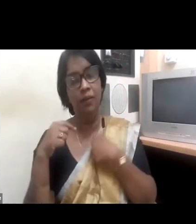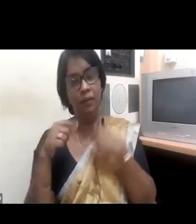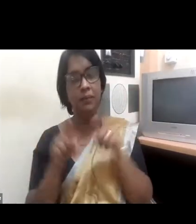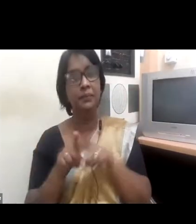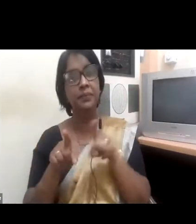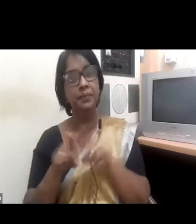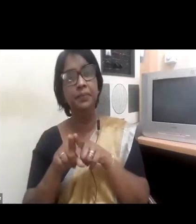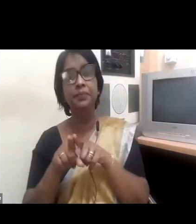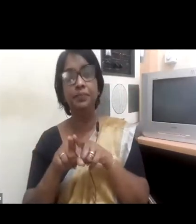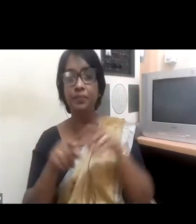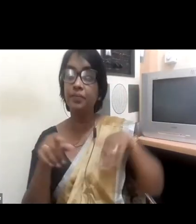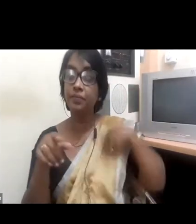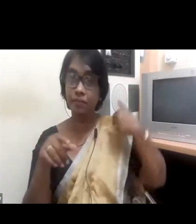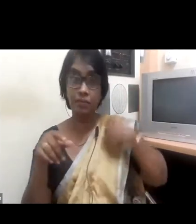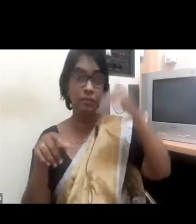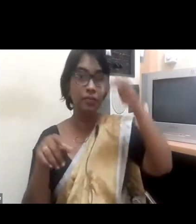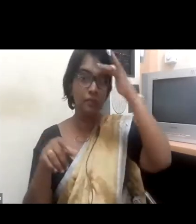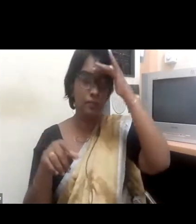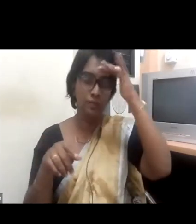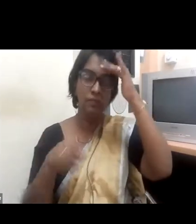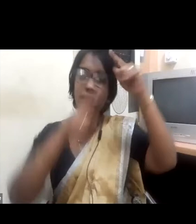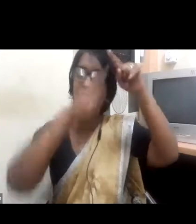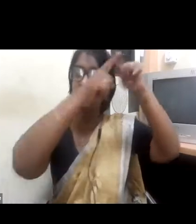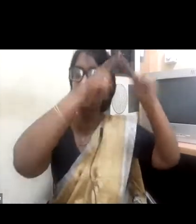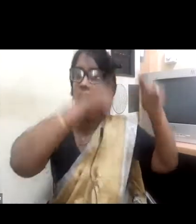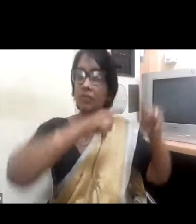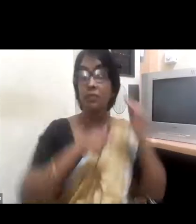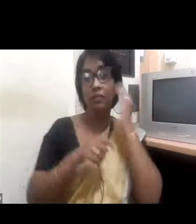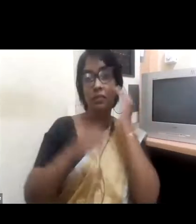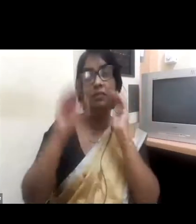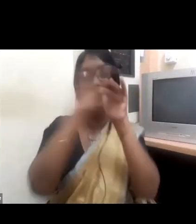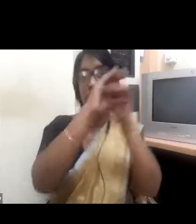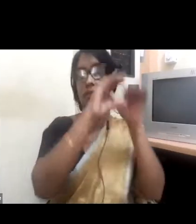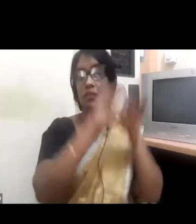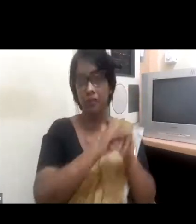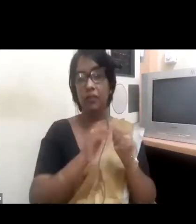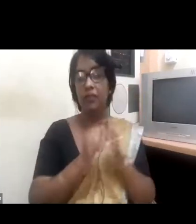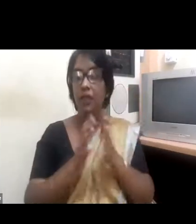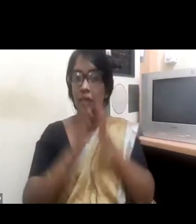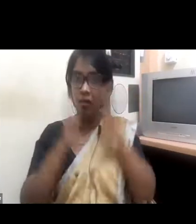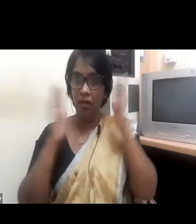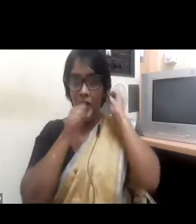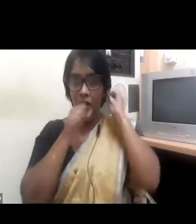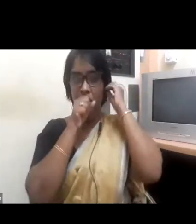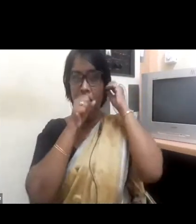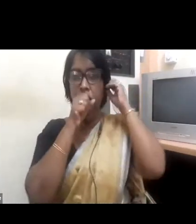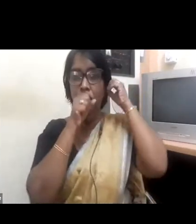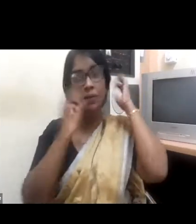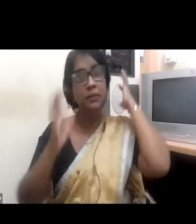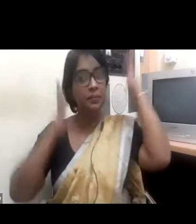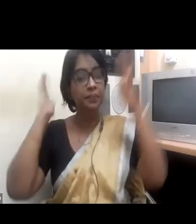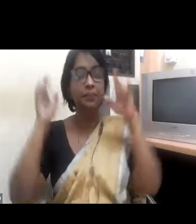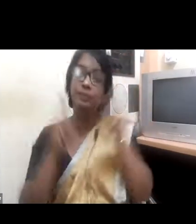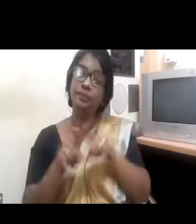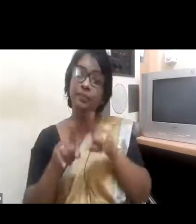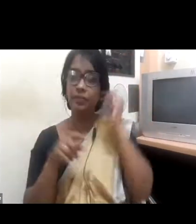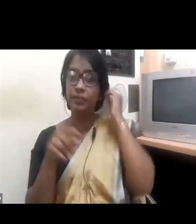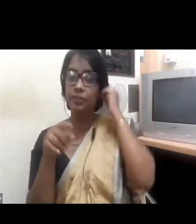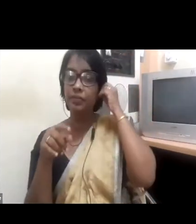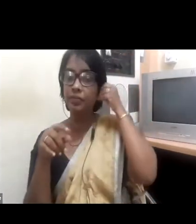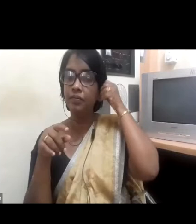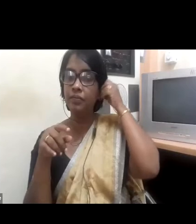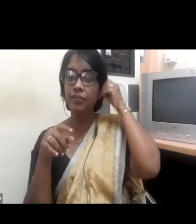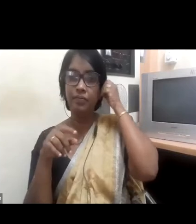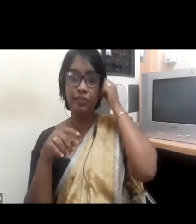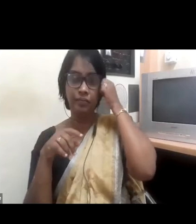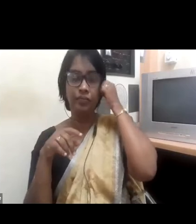see globally, we can pinpoint the starkest indicators of gender inequality, the lack of voice at the